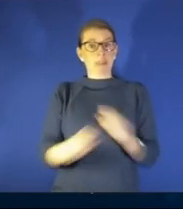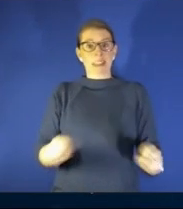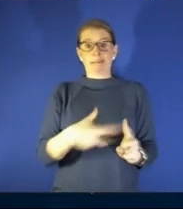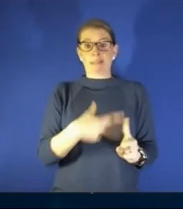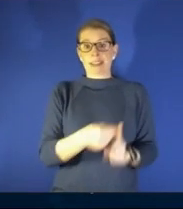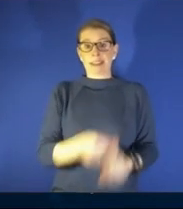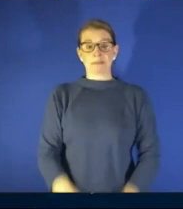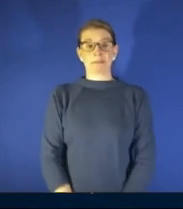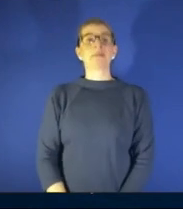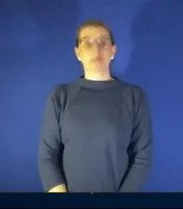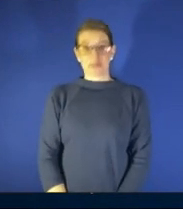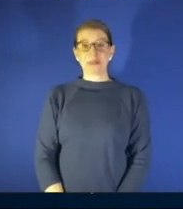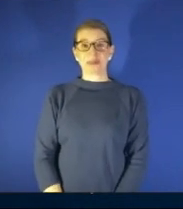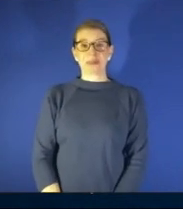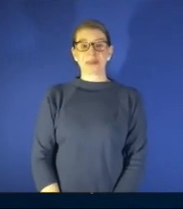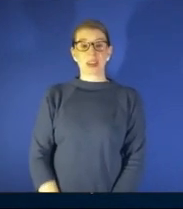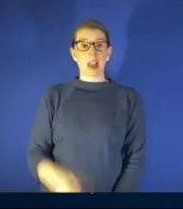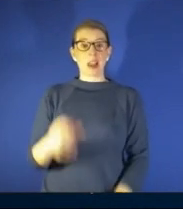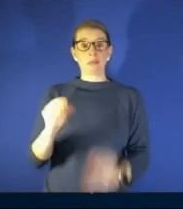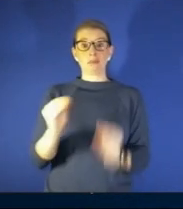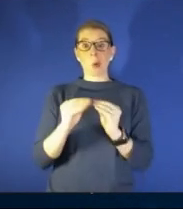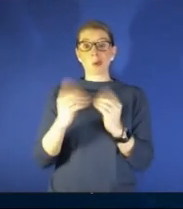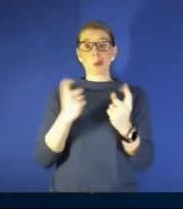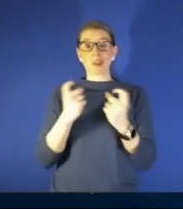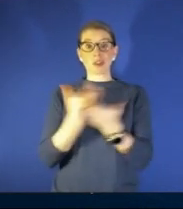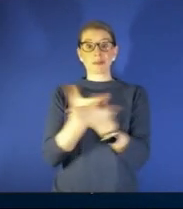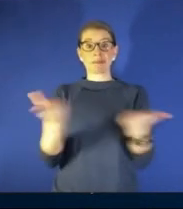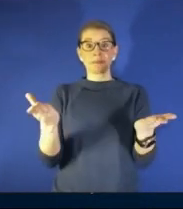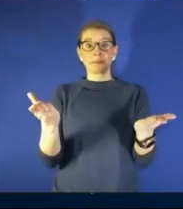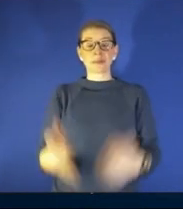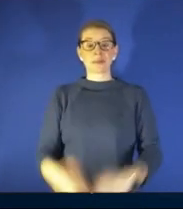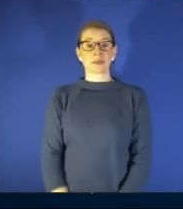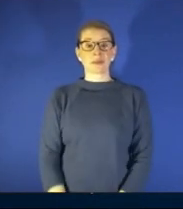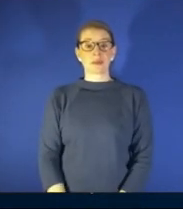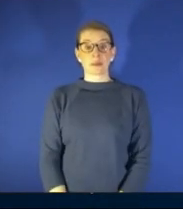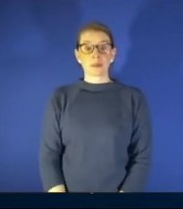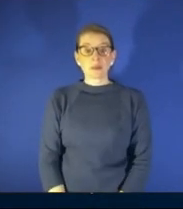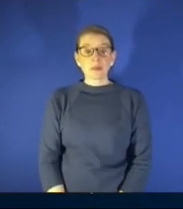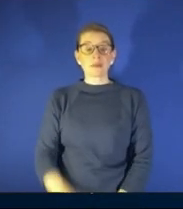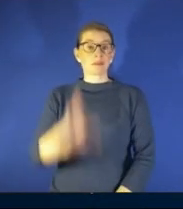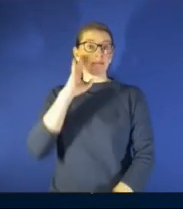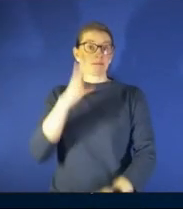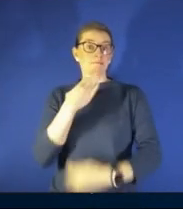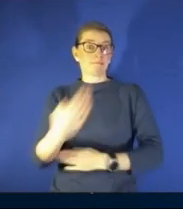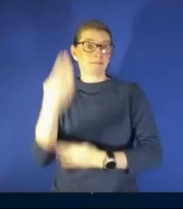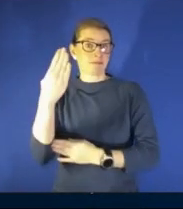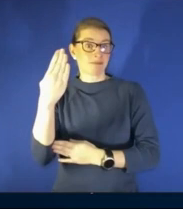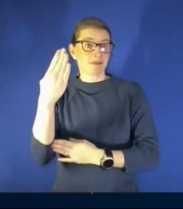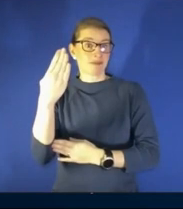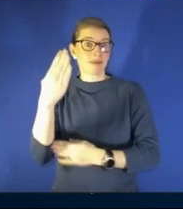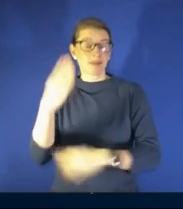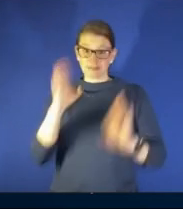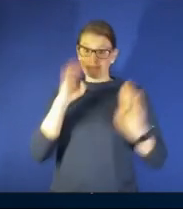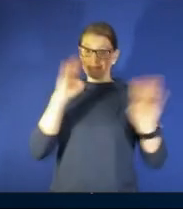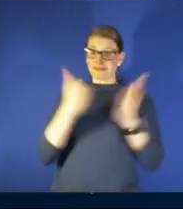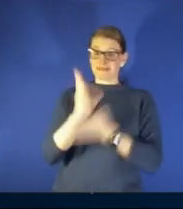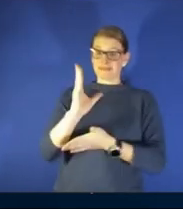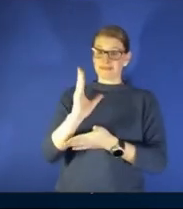any other questions all right we're gonna scooch hi guys good morning i have one all right hi good morning